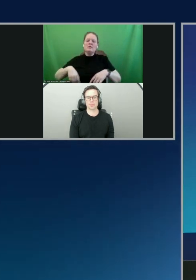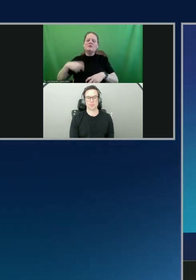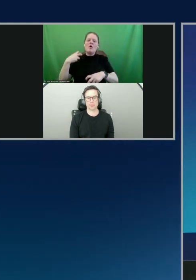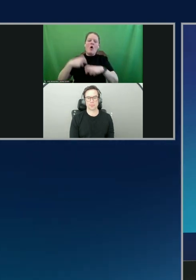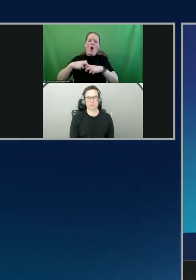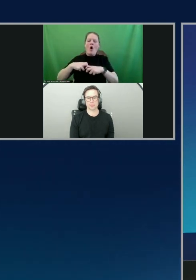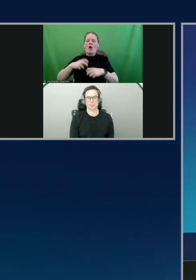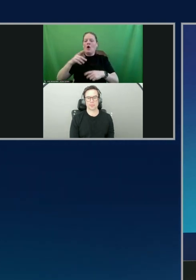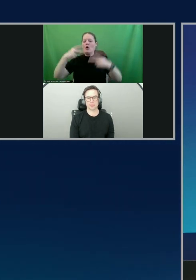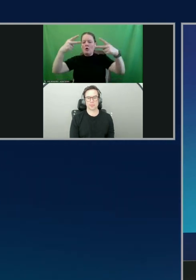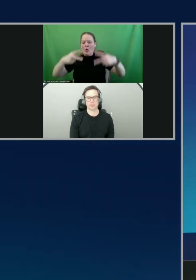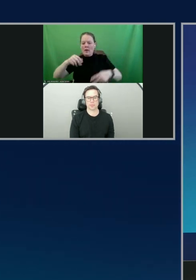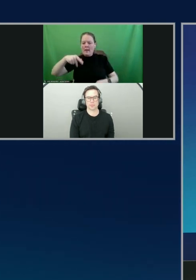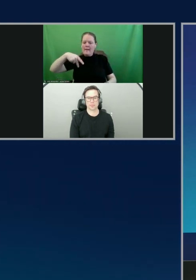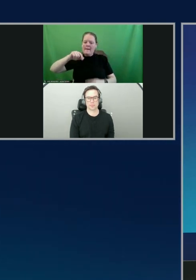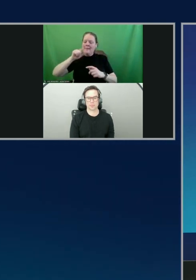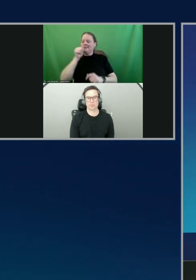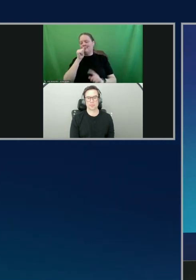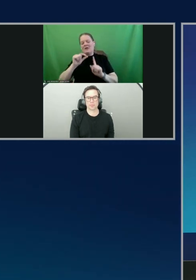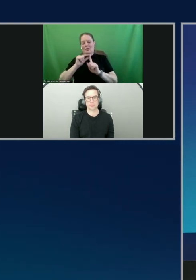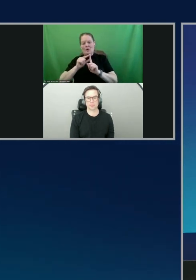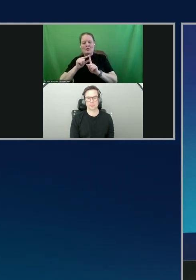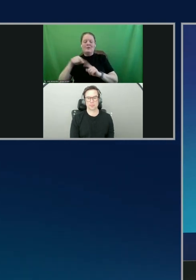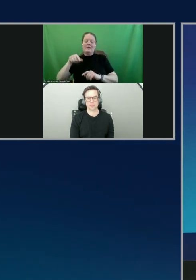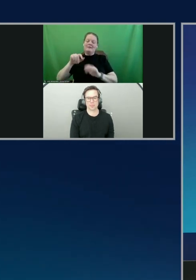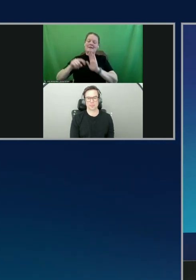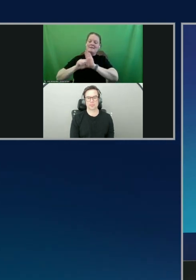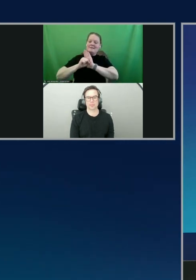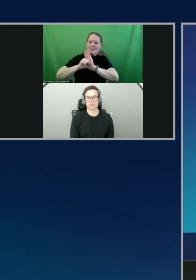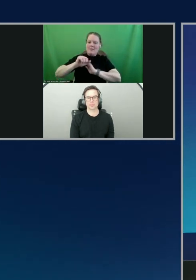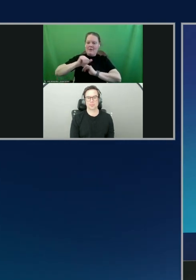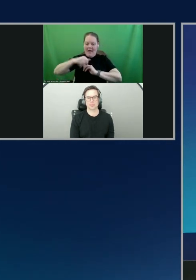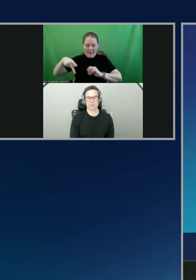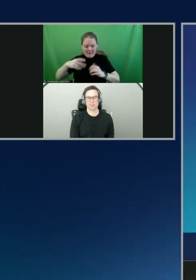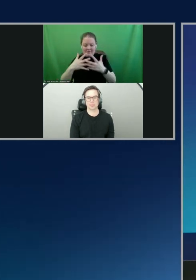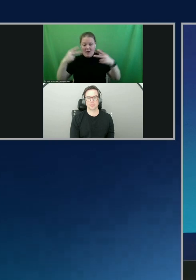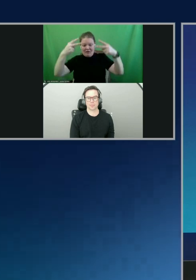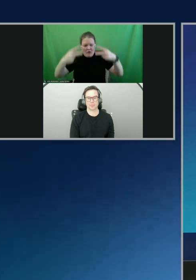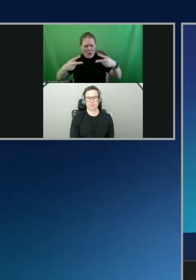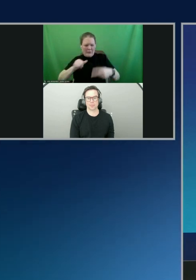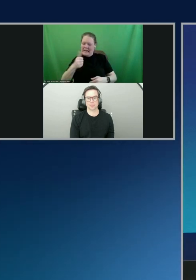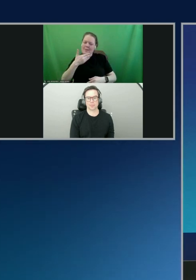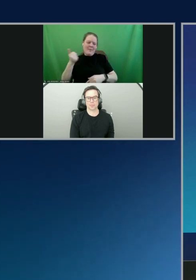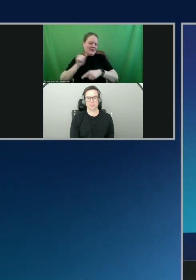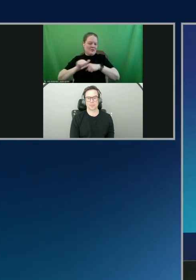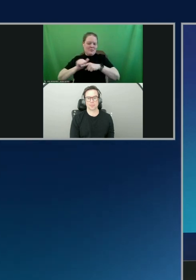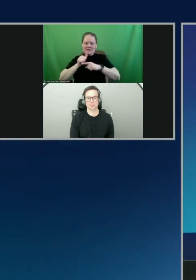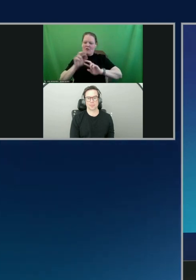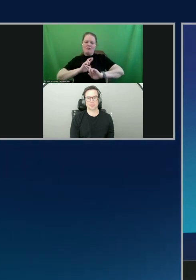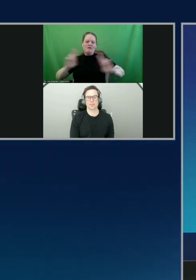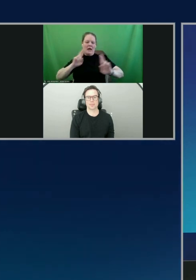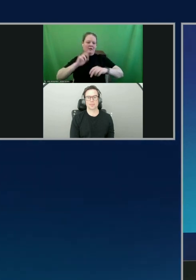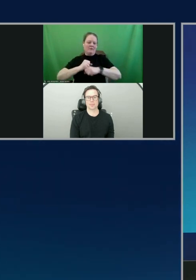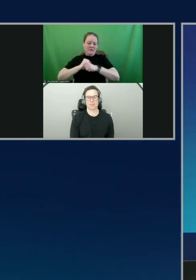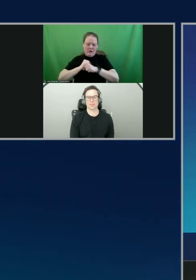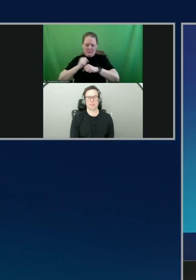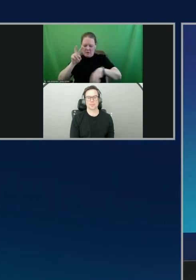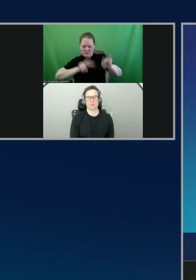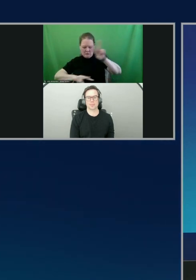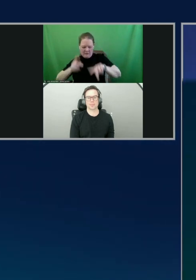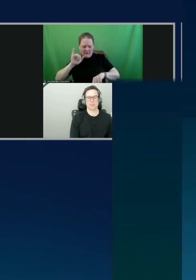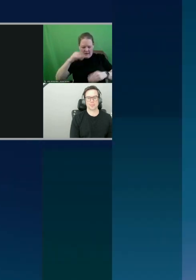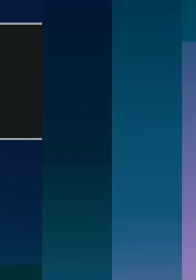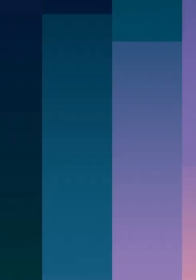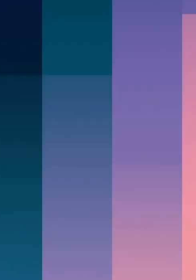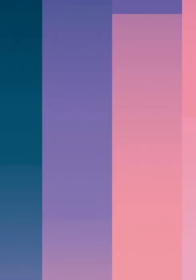in here. This is a sample application. And so there's a lot of code in here that's not best practice, that isn't ready for production. So it'll look at those. And then finally,